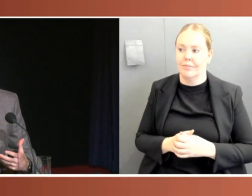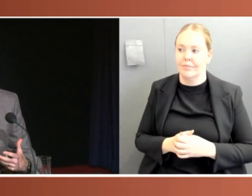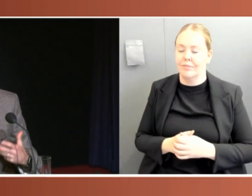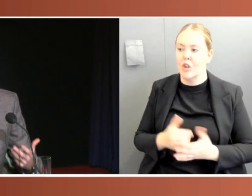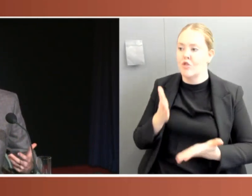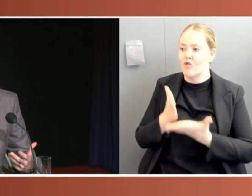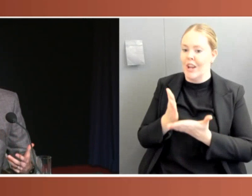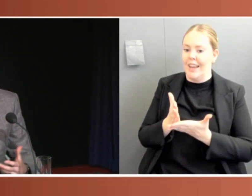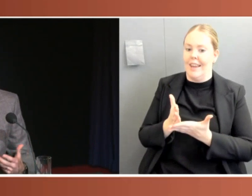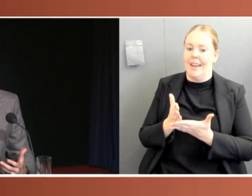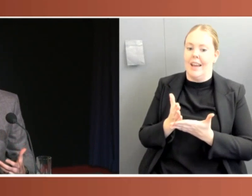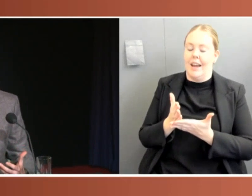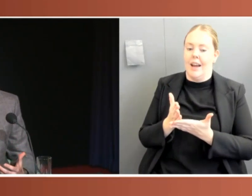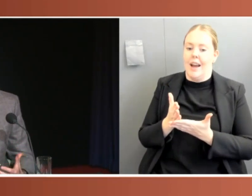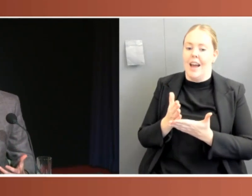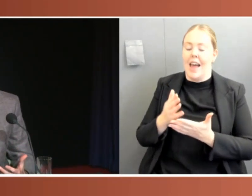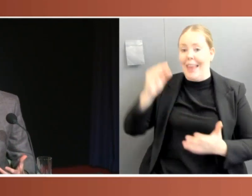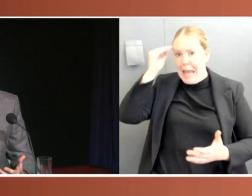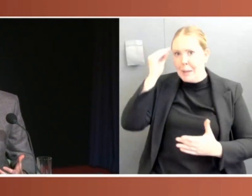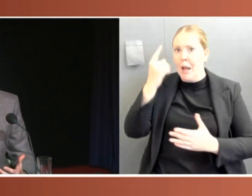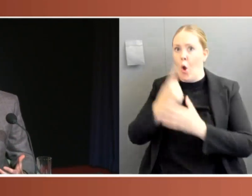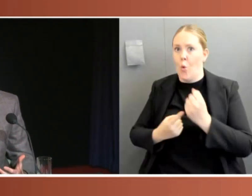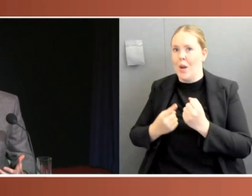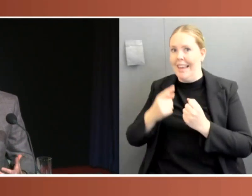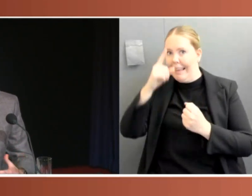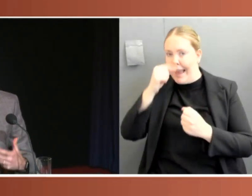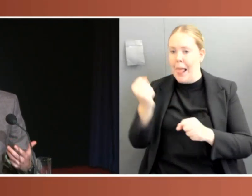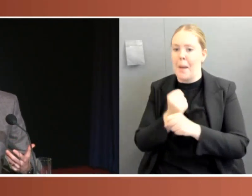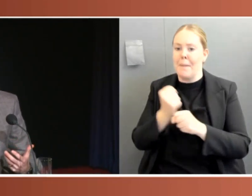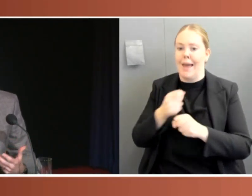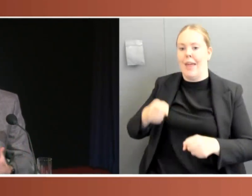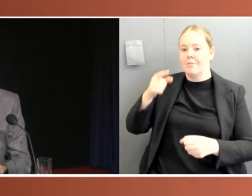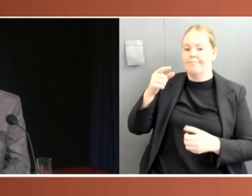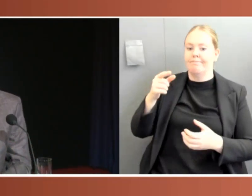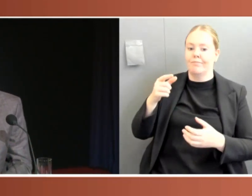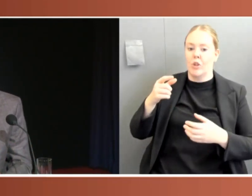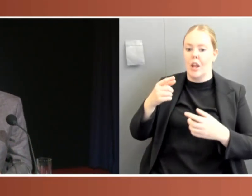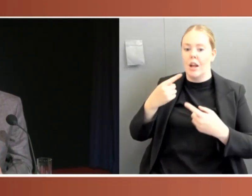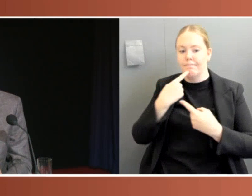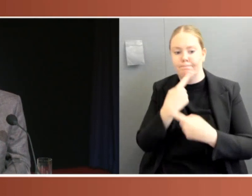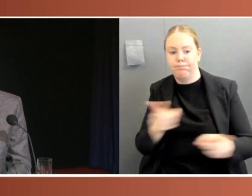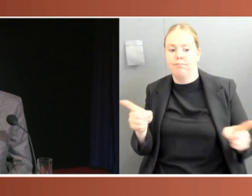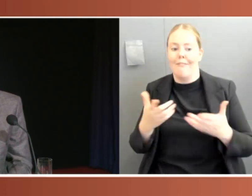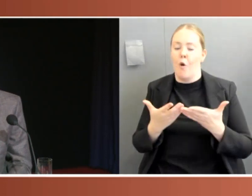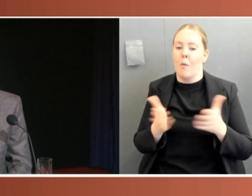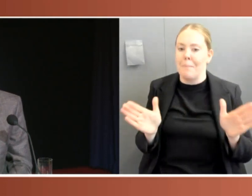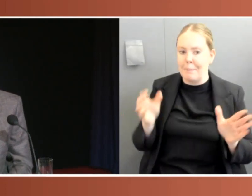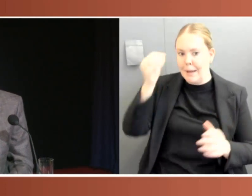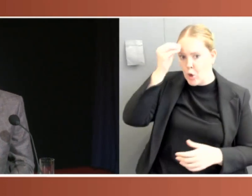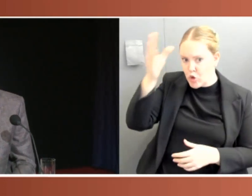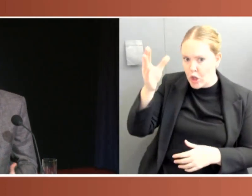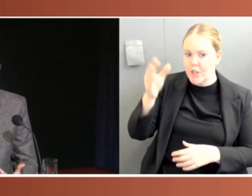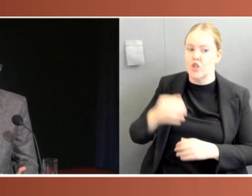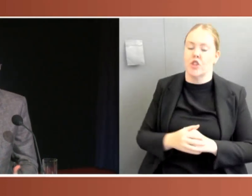this is existing and that there are the challenges in the process and really the rights that have been affected by the instrument.